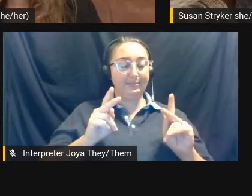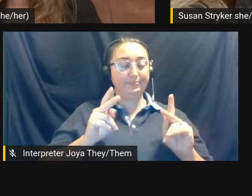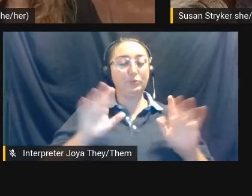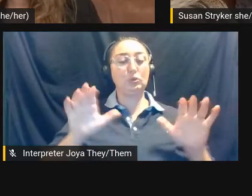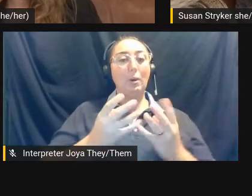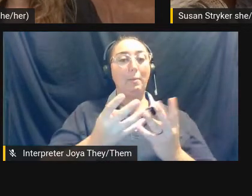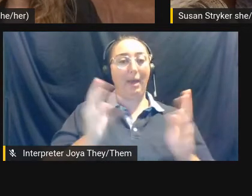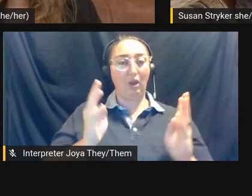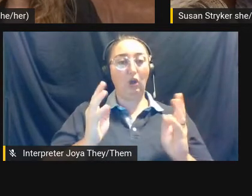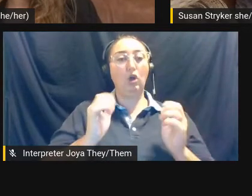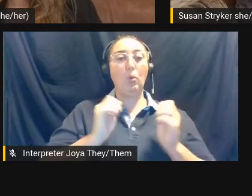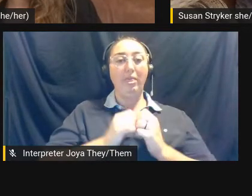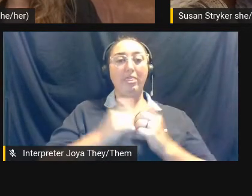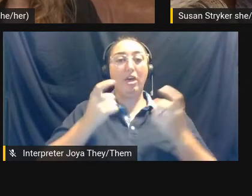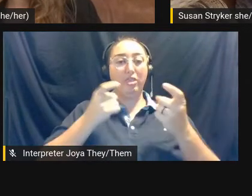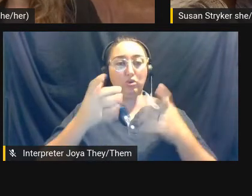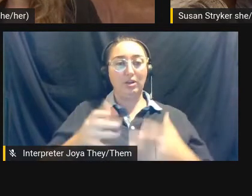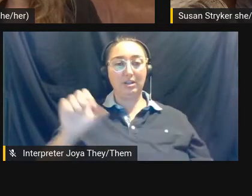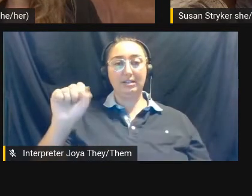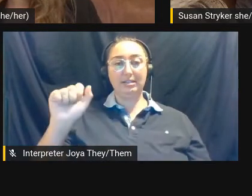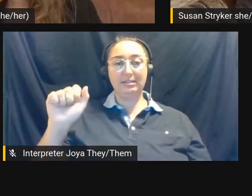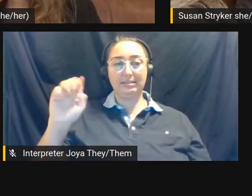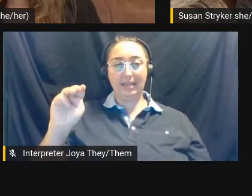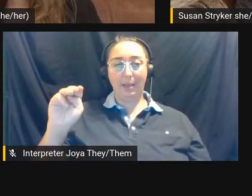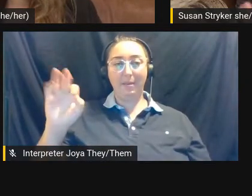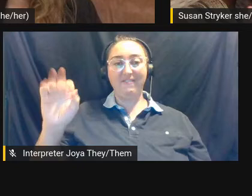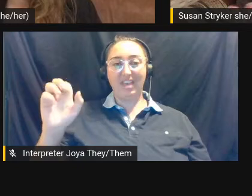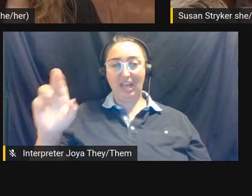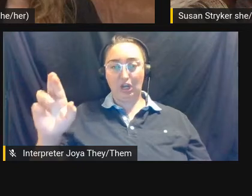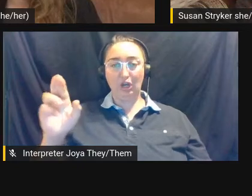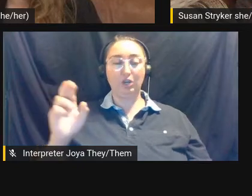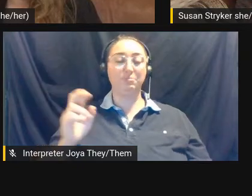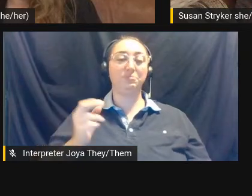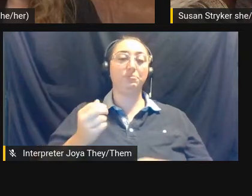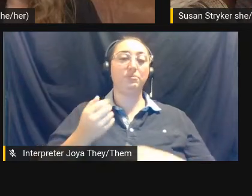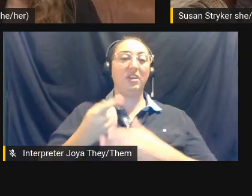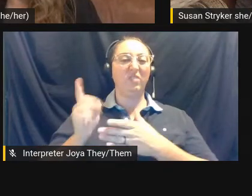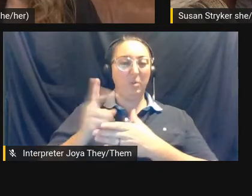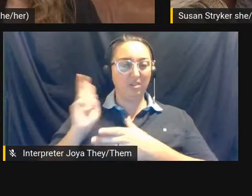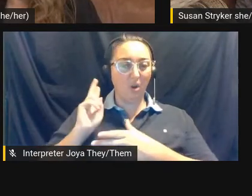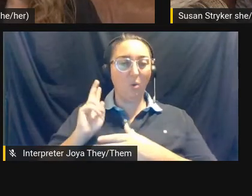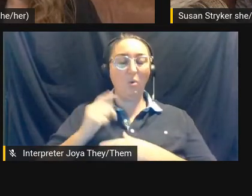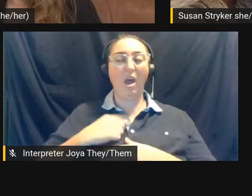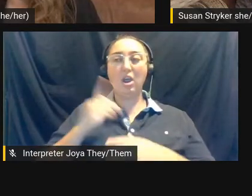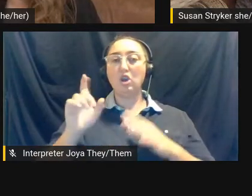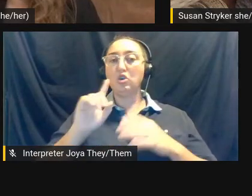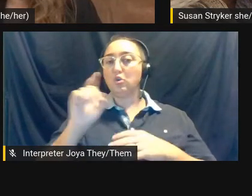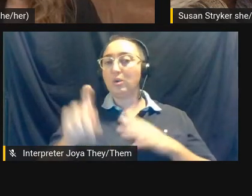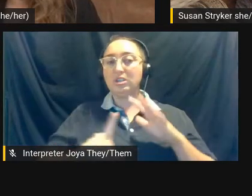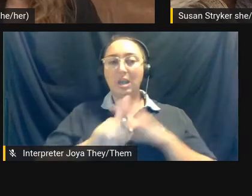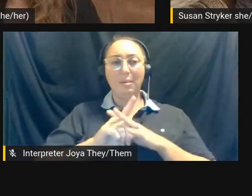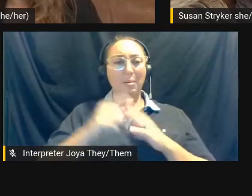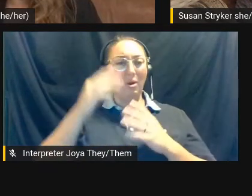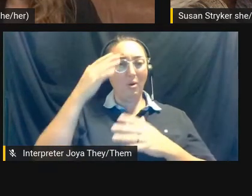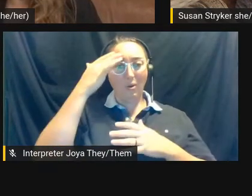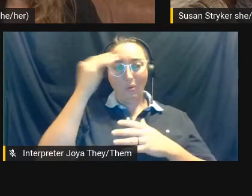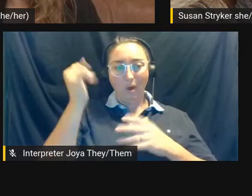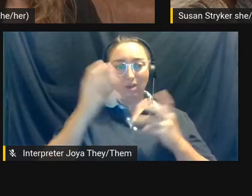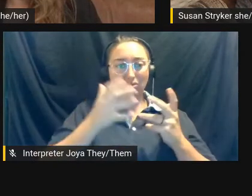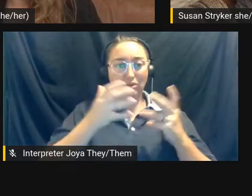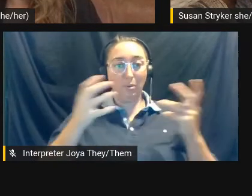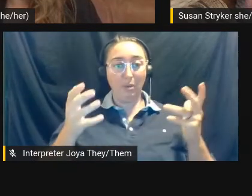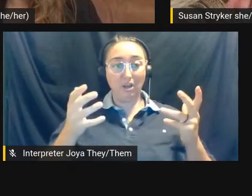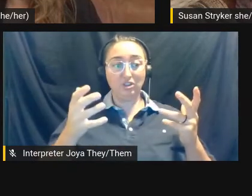panel with, uh, the director Sam Fader a couple of weeks ago, and this question came up about like, why is there so much both like